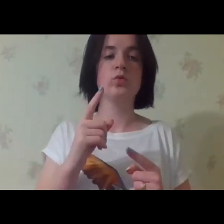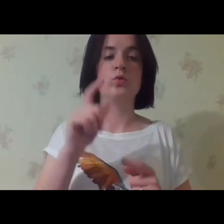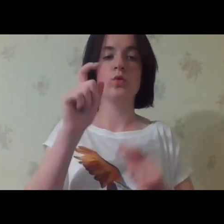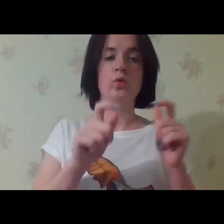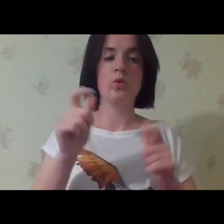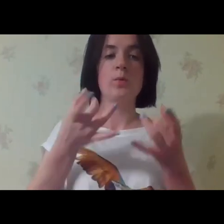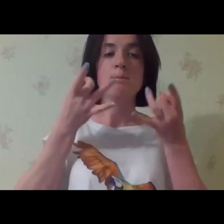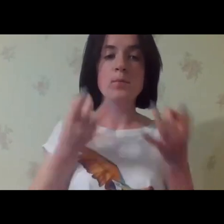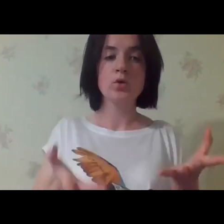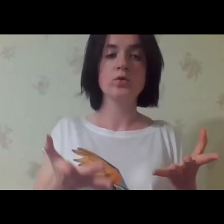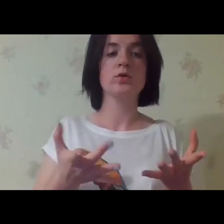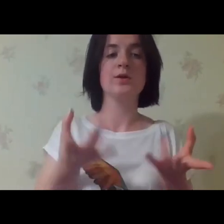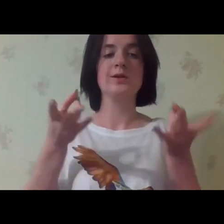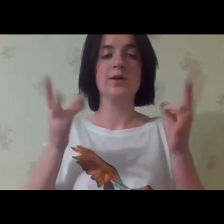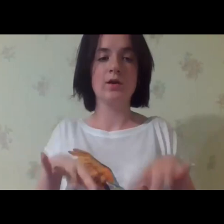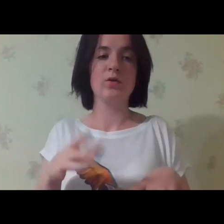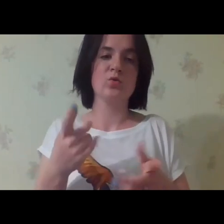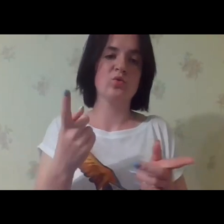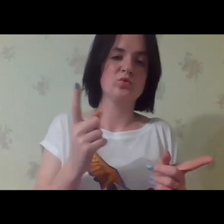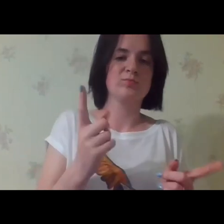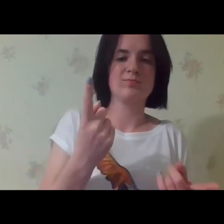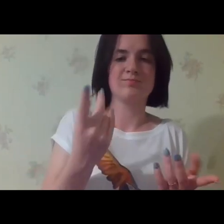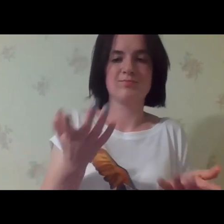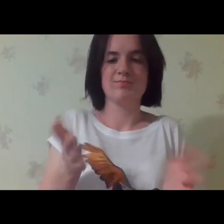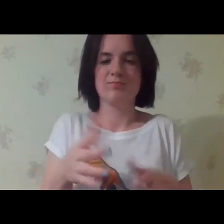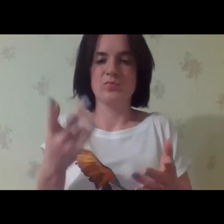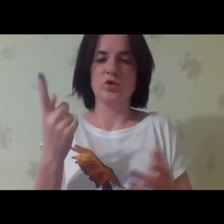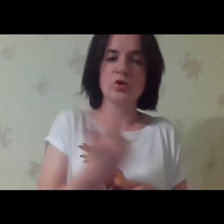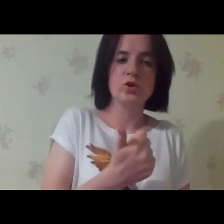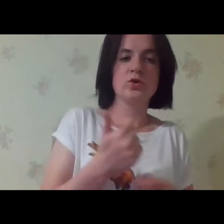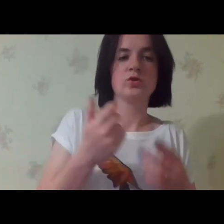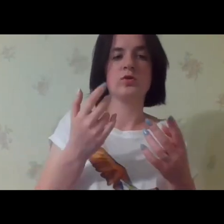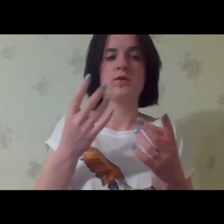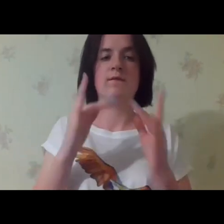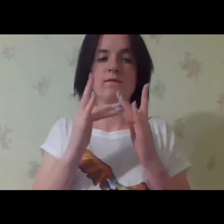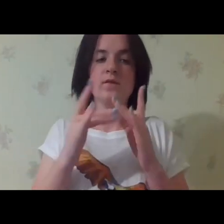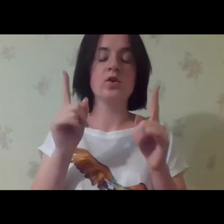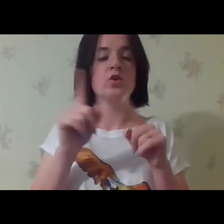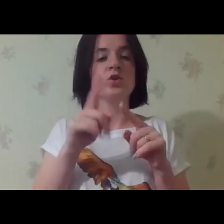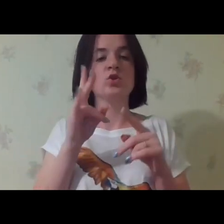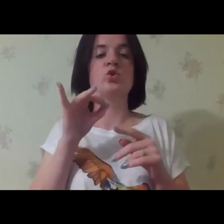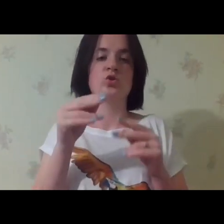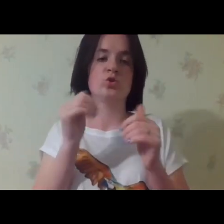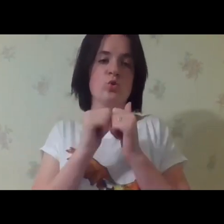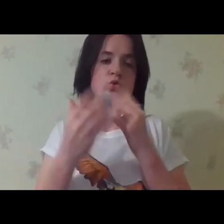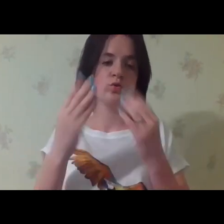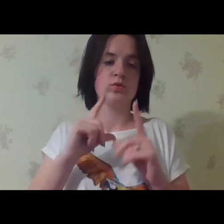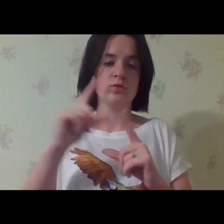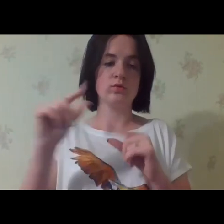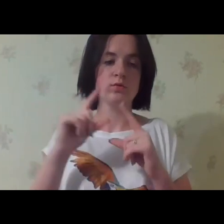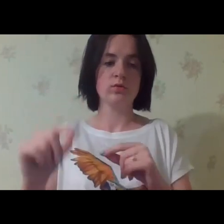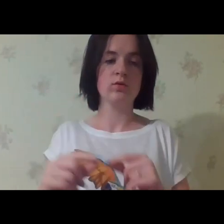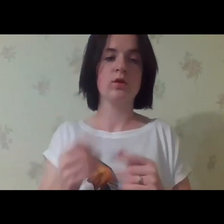push parents to institutionalize their child at least for